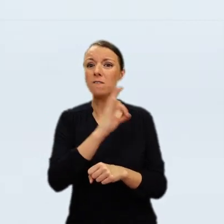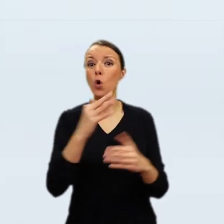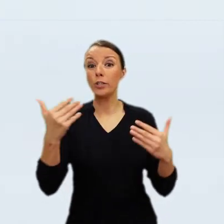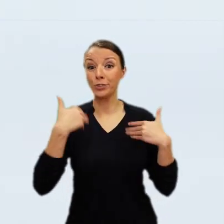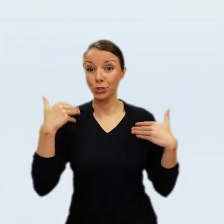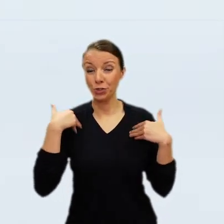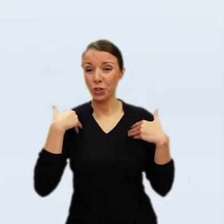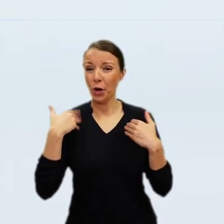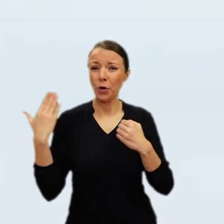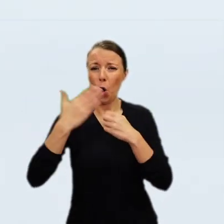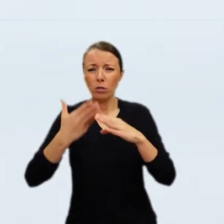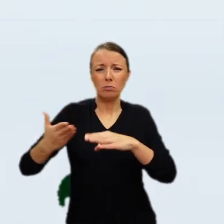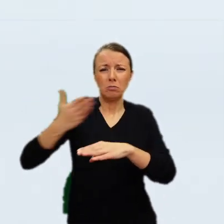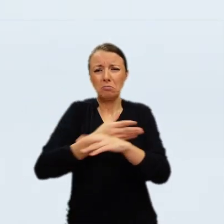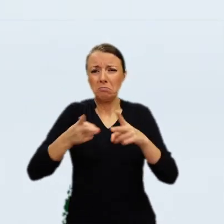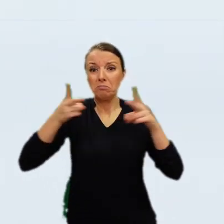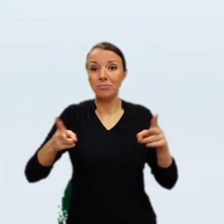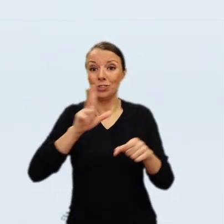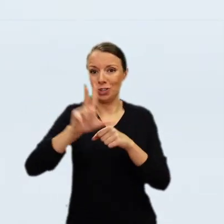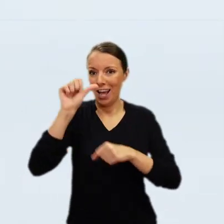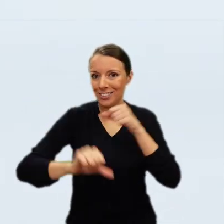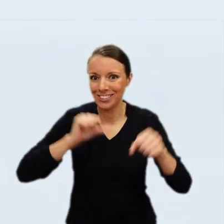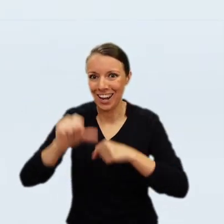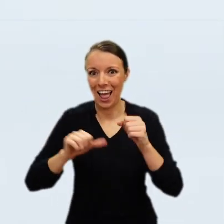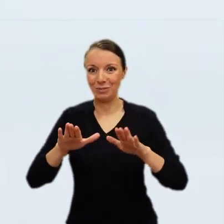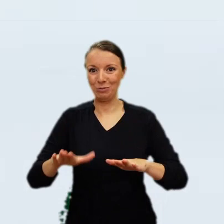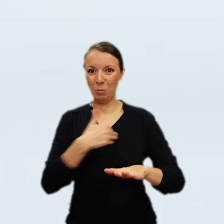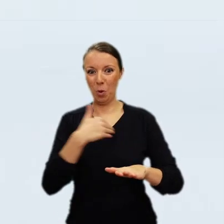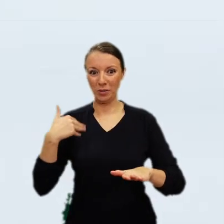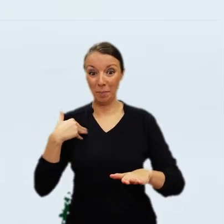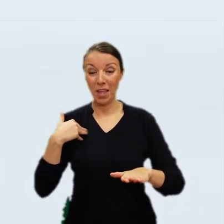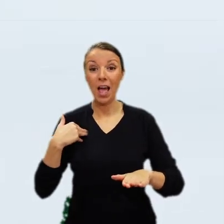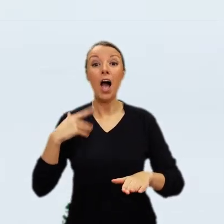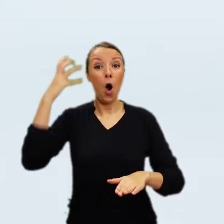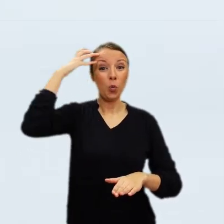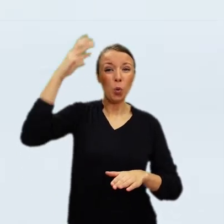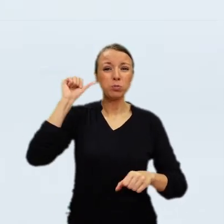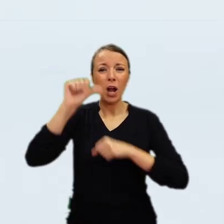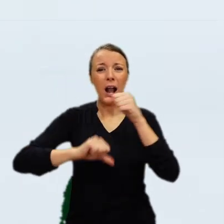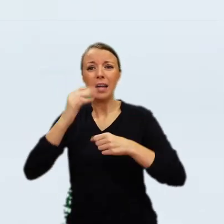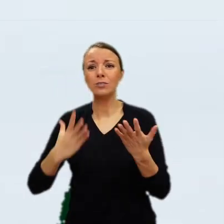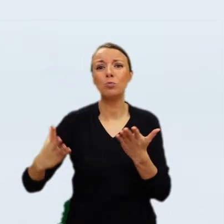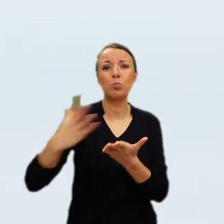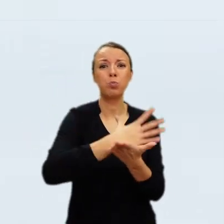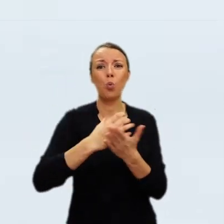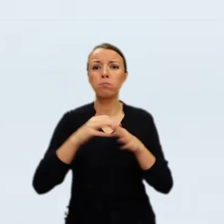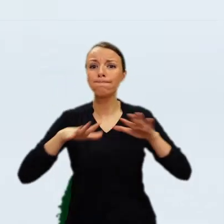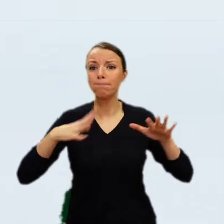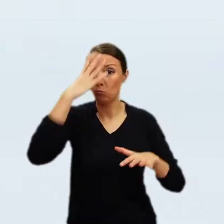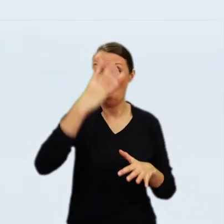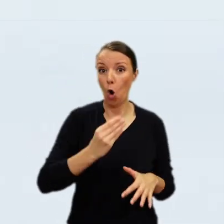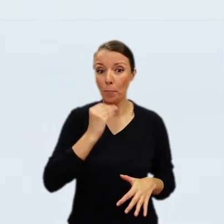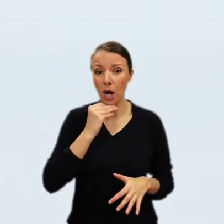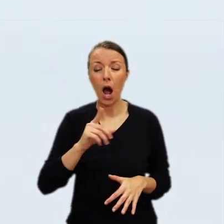most celebrated for painting them. Oginski most likely knew that the Polish rider was sure to meet with